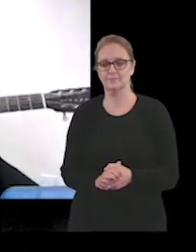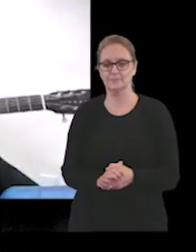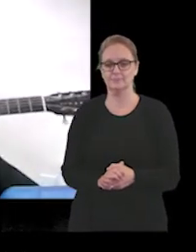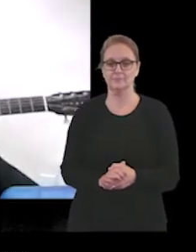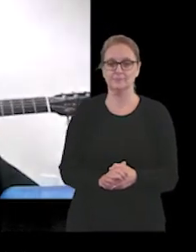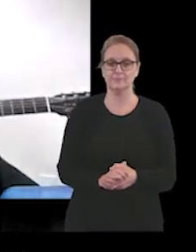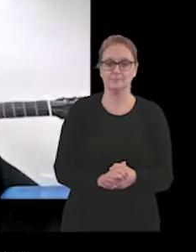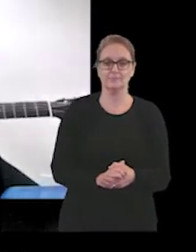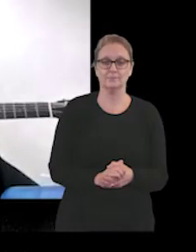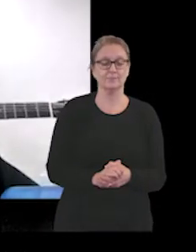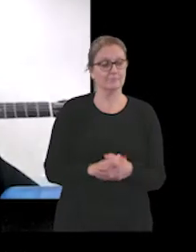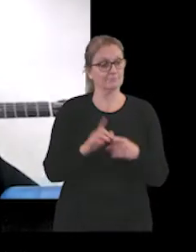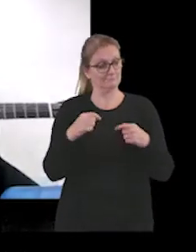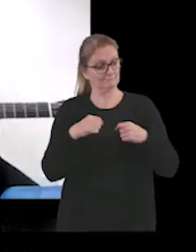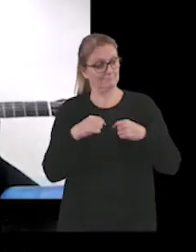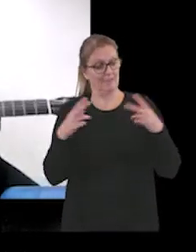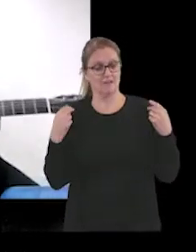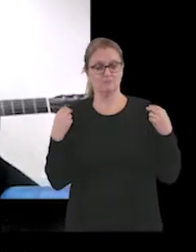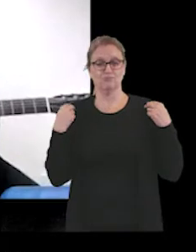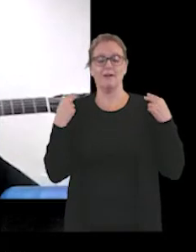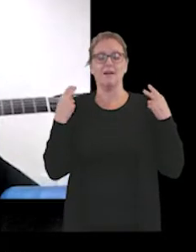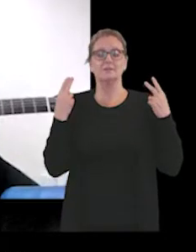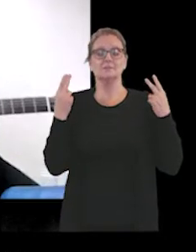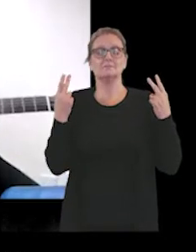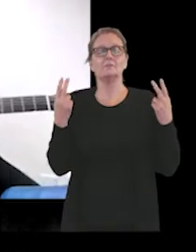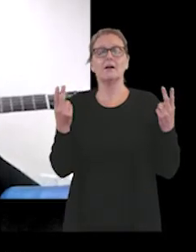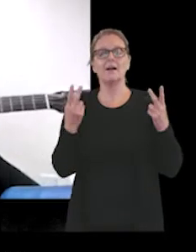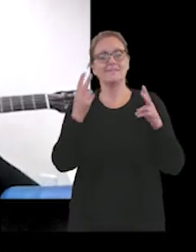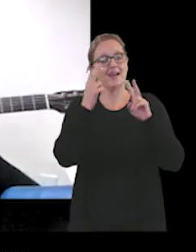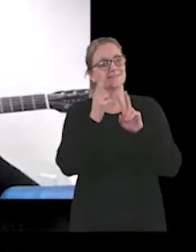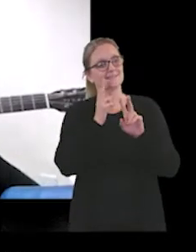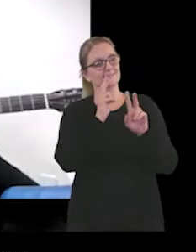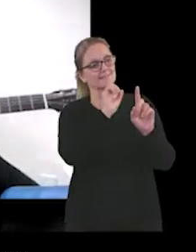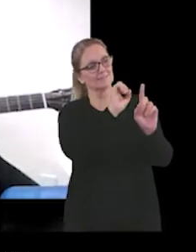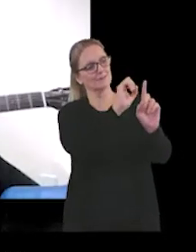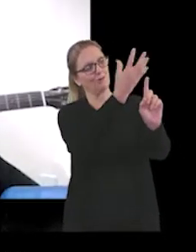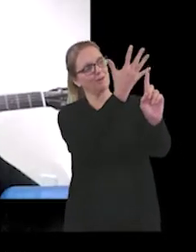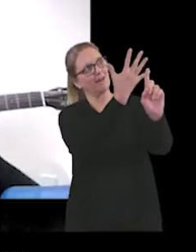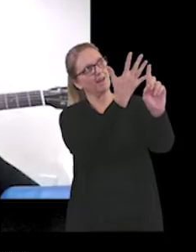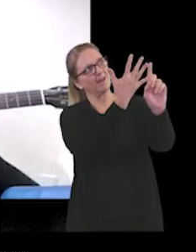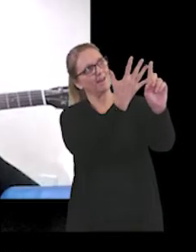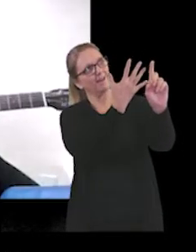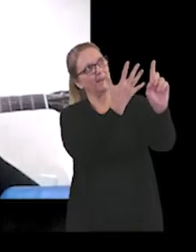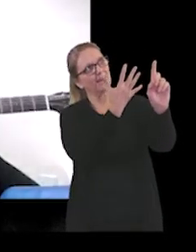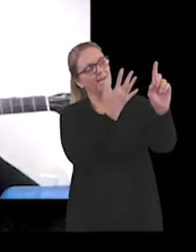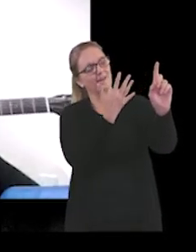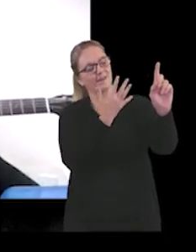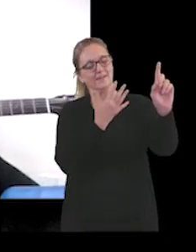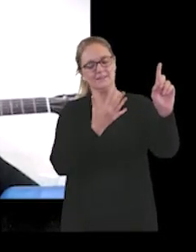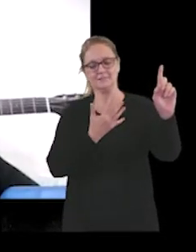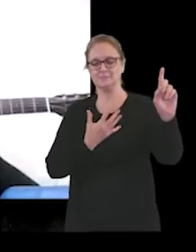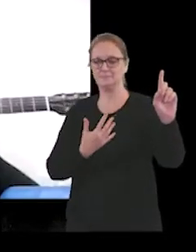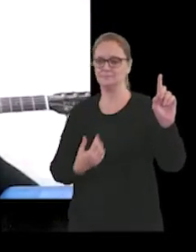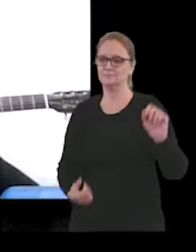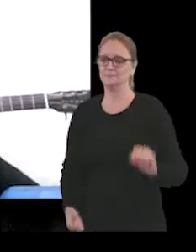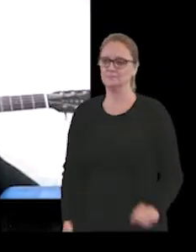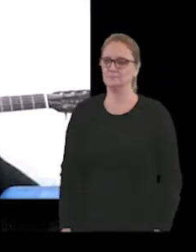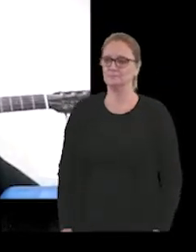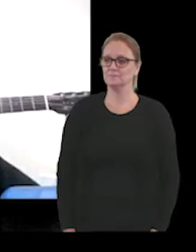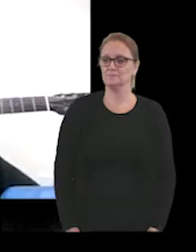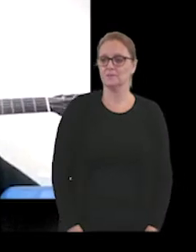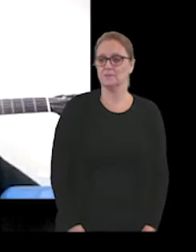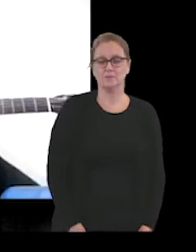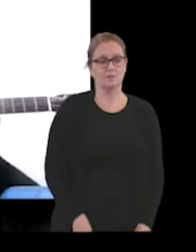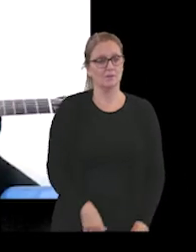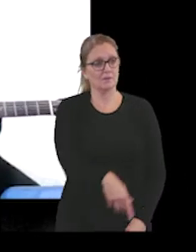As I rise above, I can see your light shining through. Words